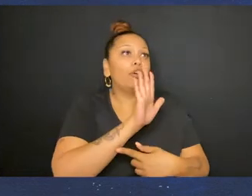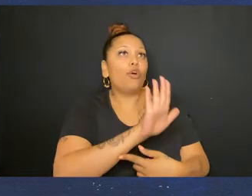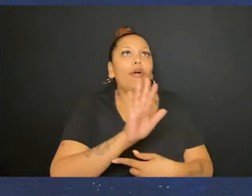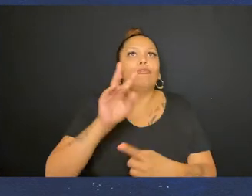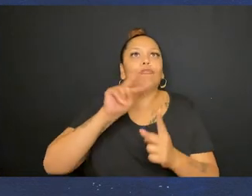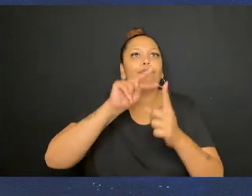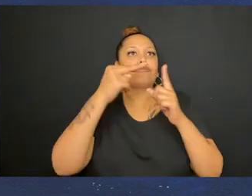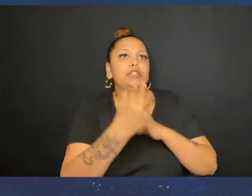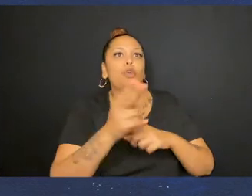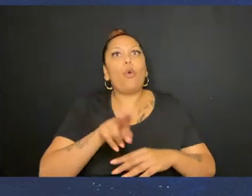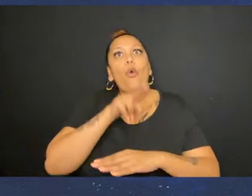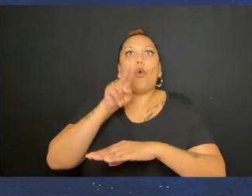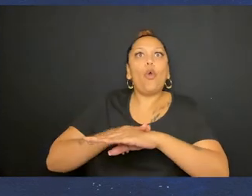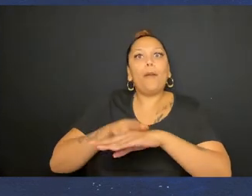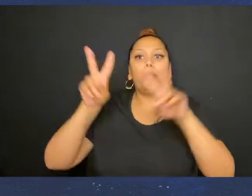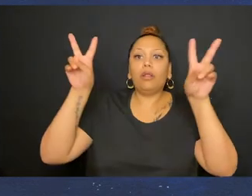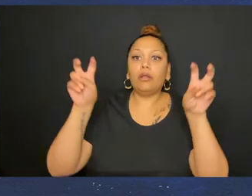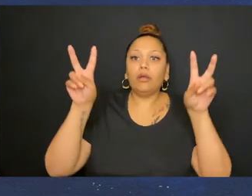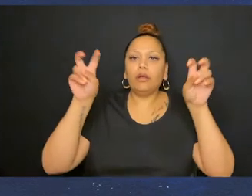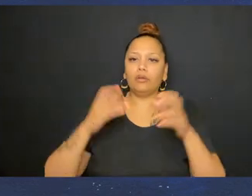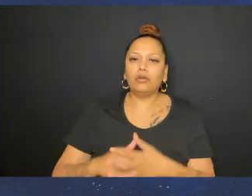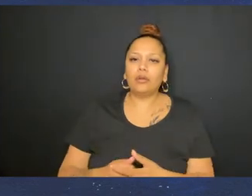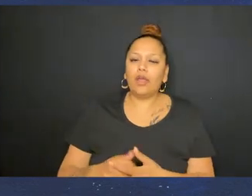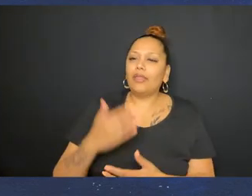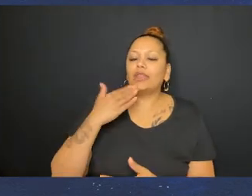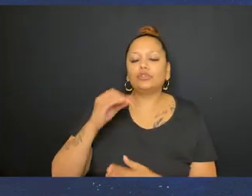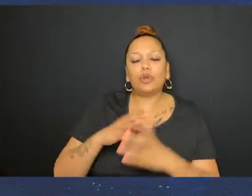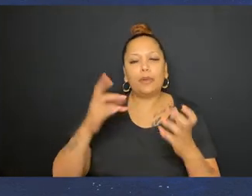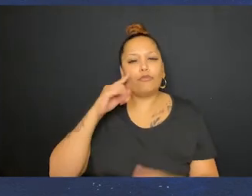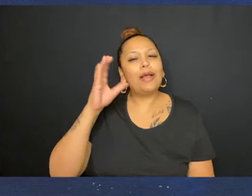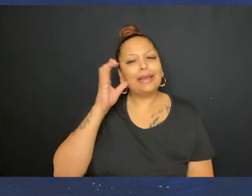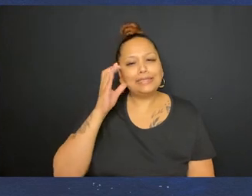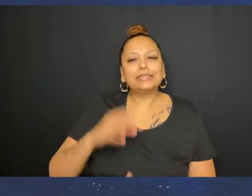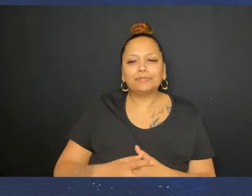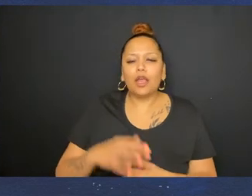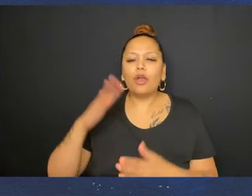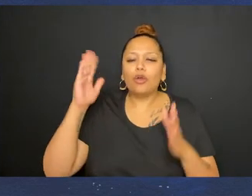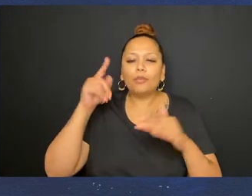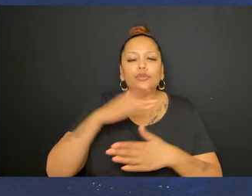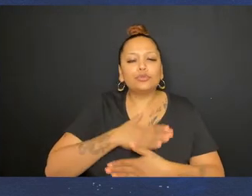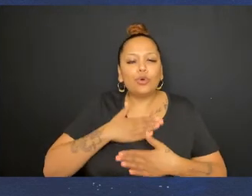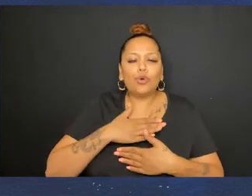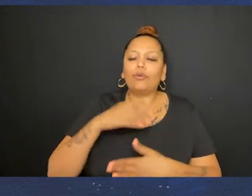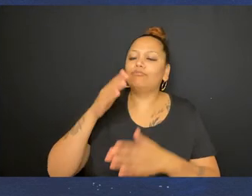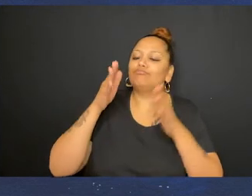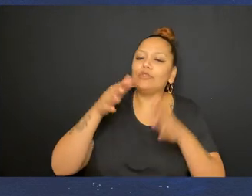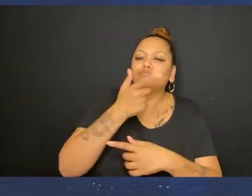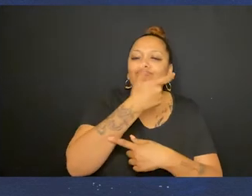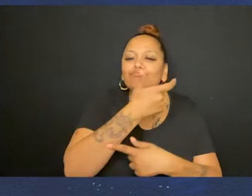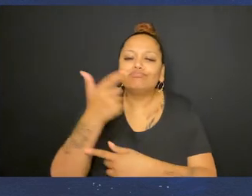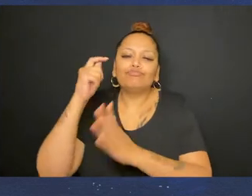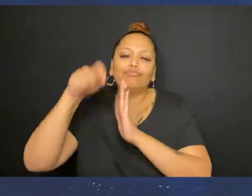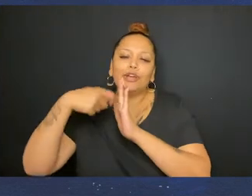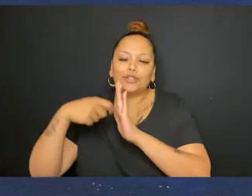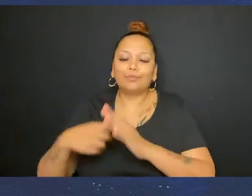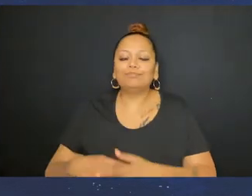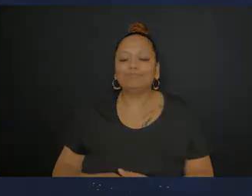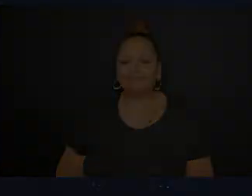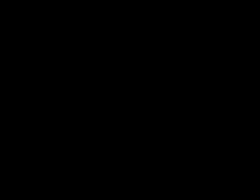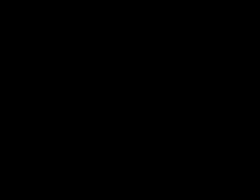to go back to their version of normal. Thanks so much for listening and I hope you enjoy the rest of the videos you'll see tonight.